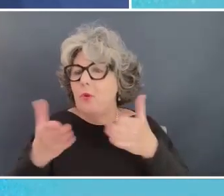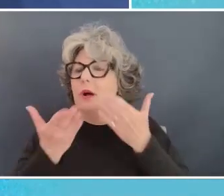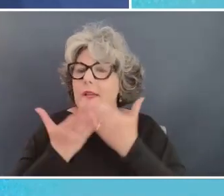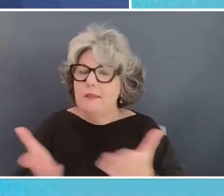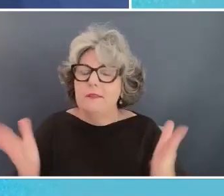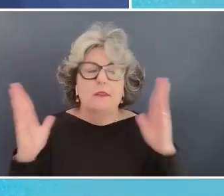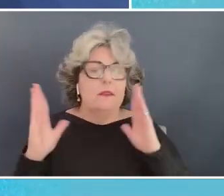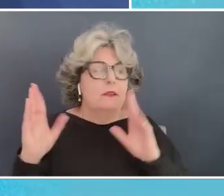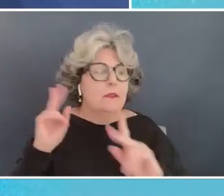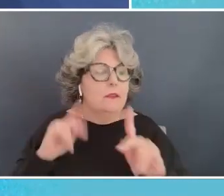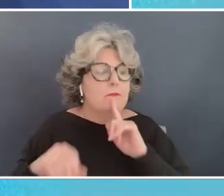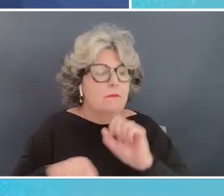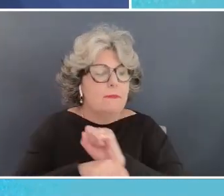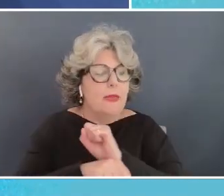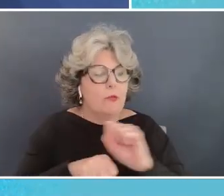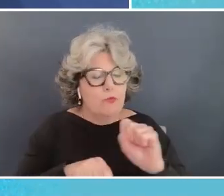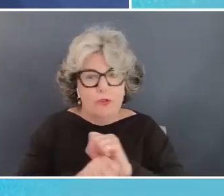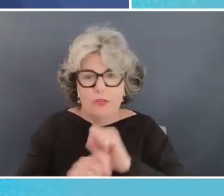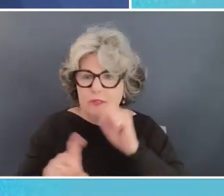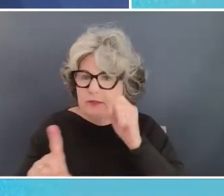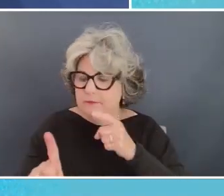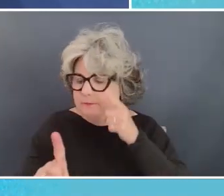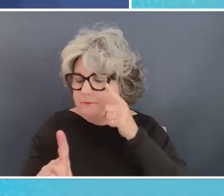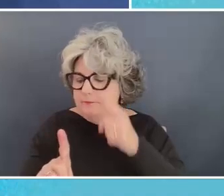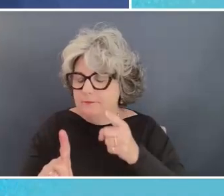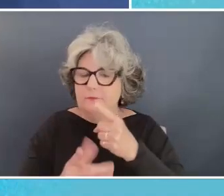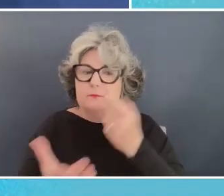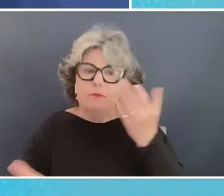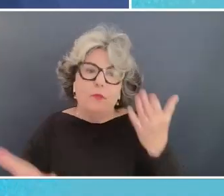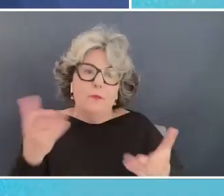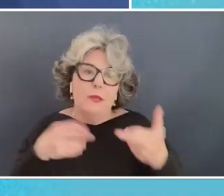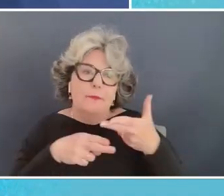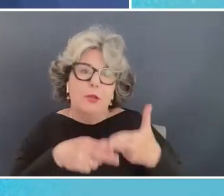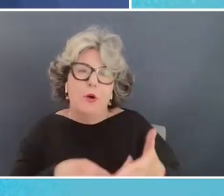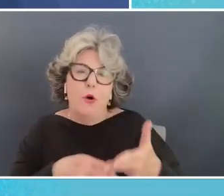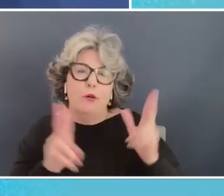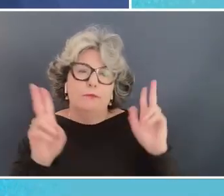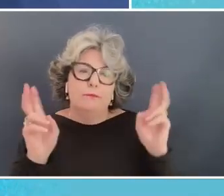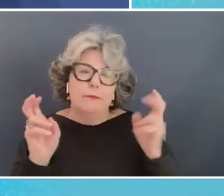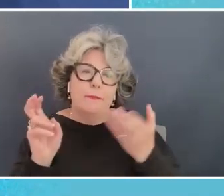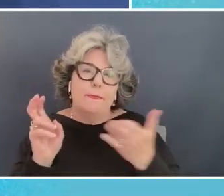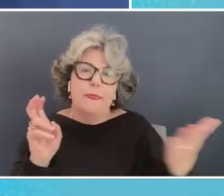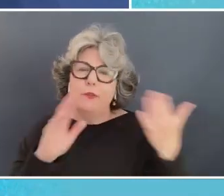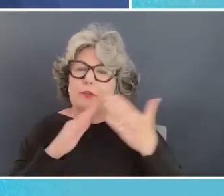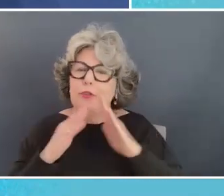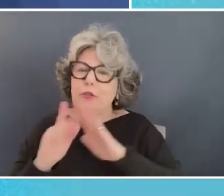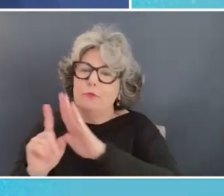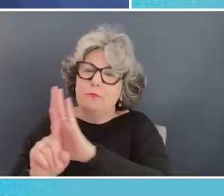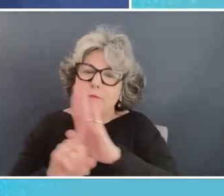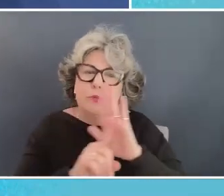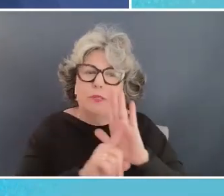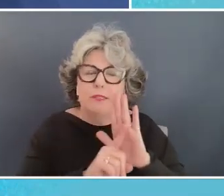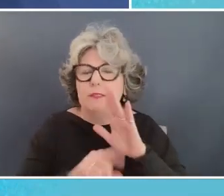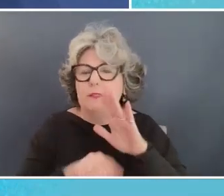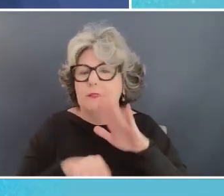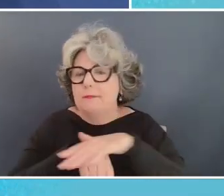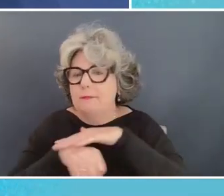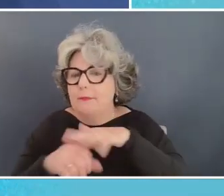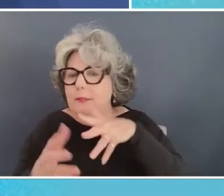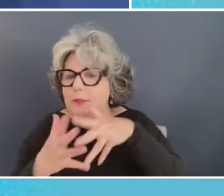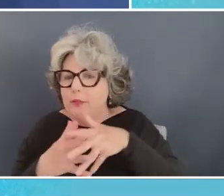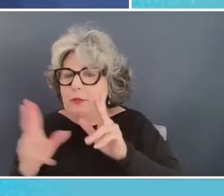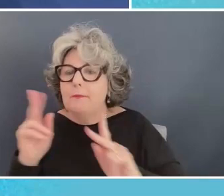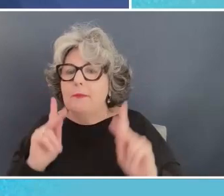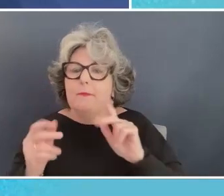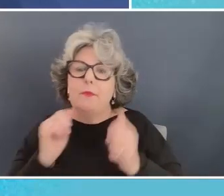that really get to the what might call you know those communities those indigenous people groups the most vulnerable